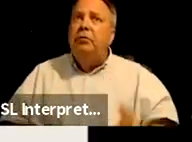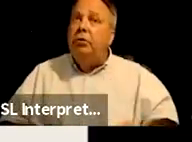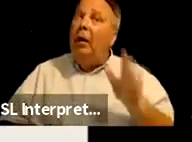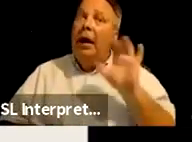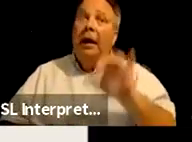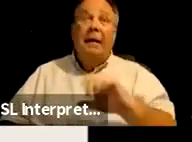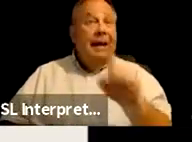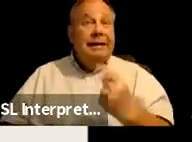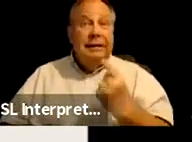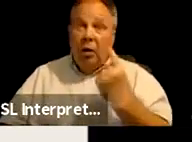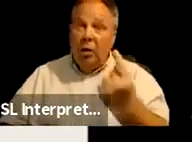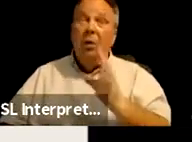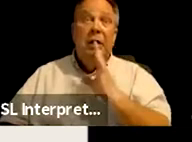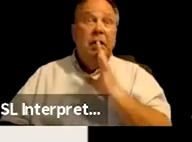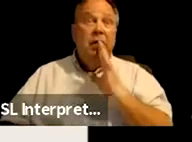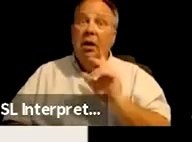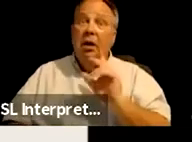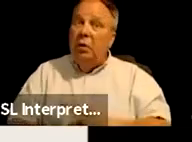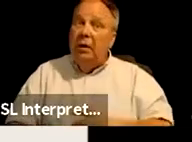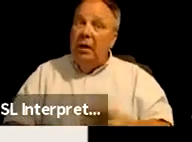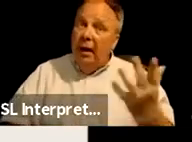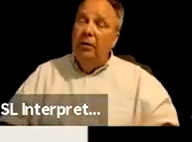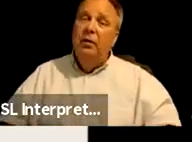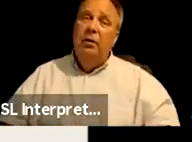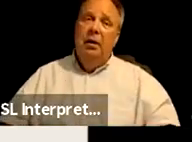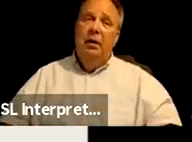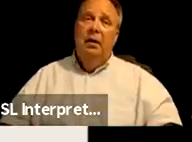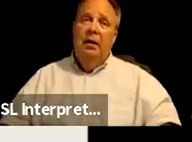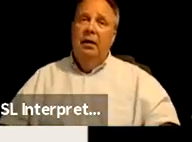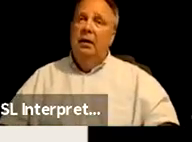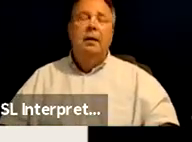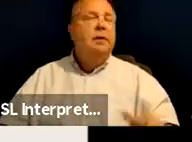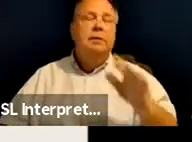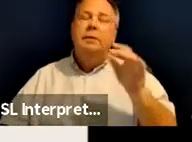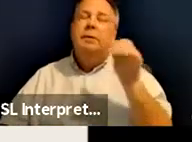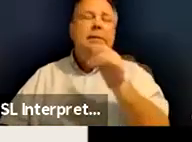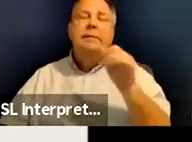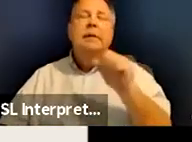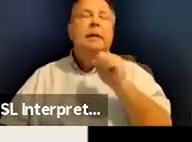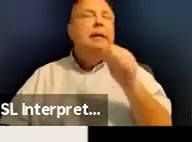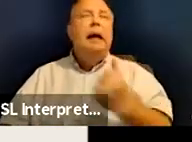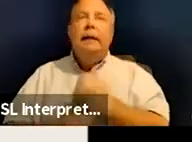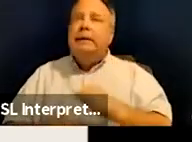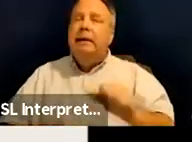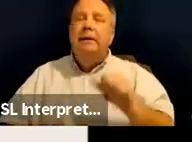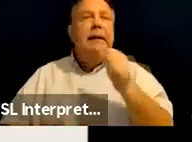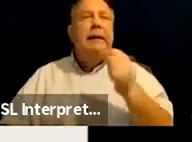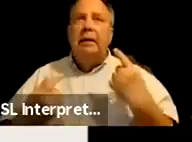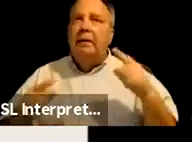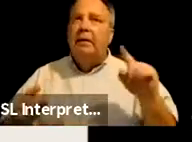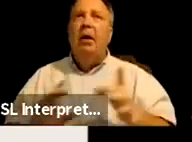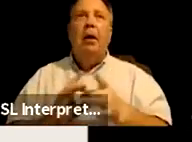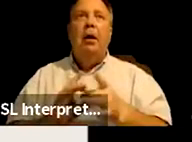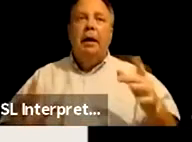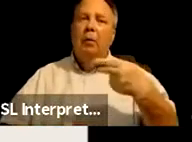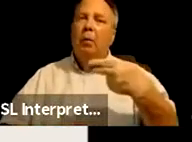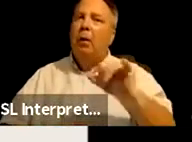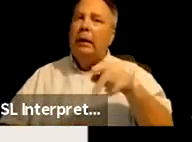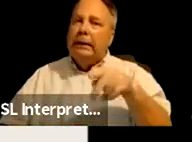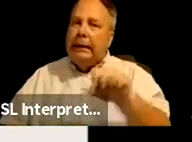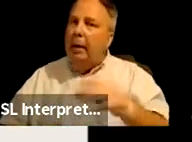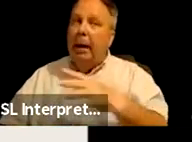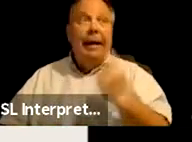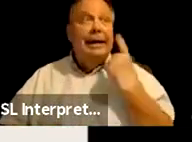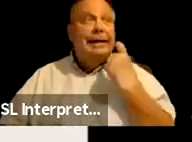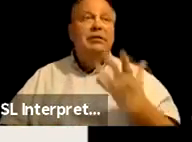the only way you can talk to a doctor. It's unsafe. It's ineffective. It breaks HIPAA laws and it's just